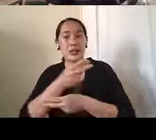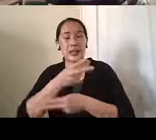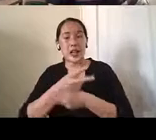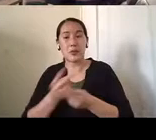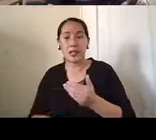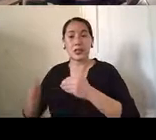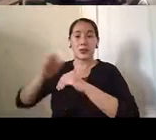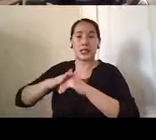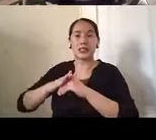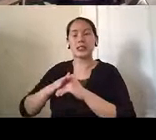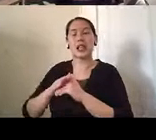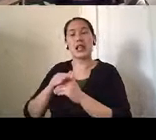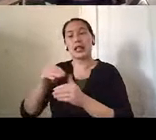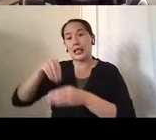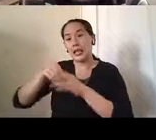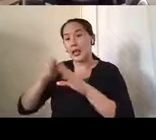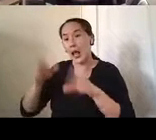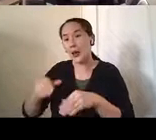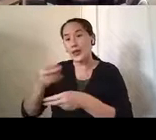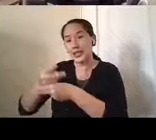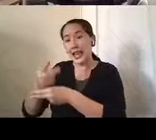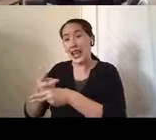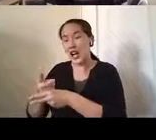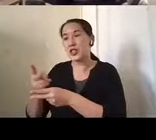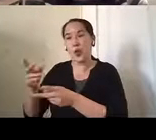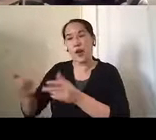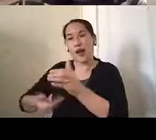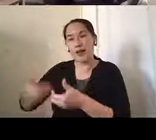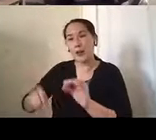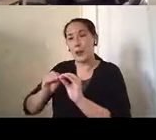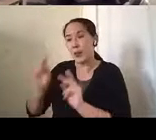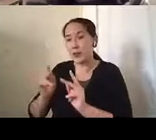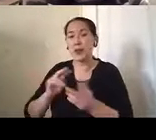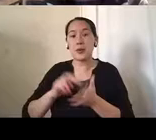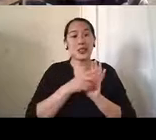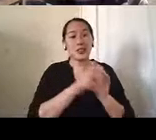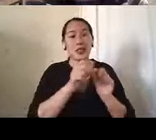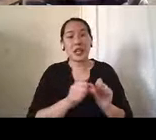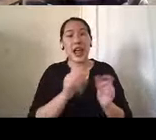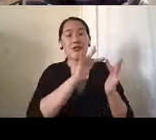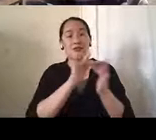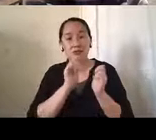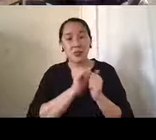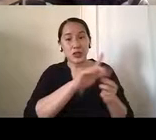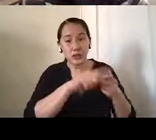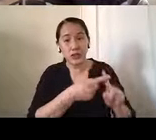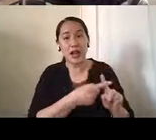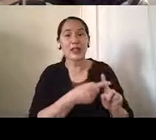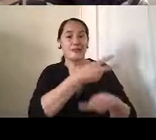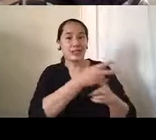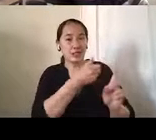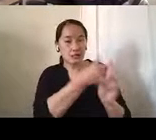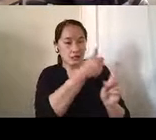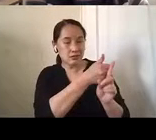care so that she was able to take care of herself and participate in rotary and connect with her friends. Um,